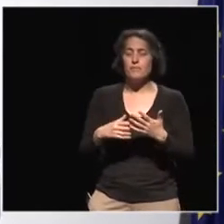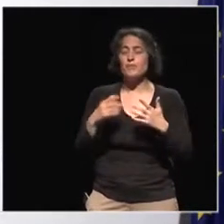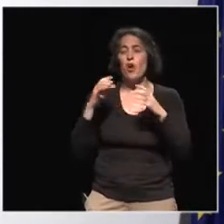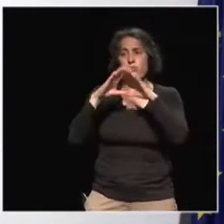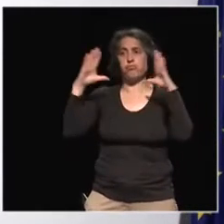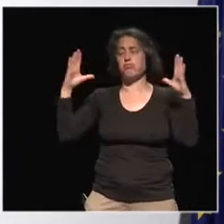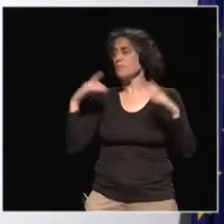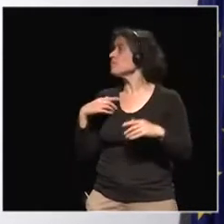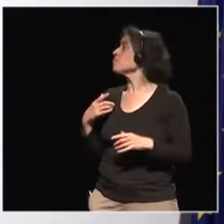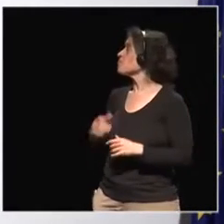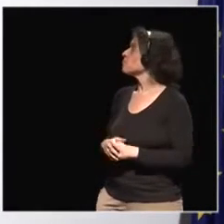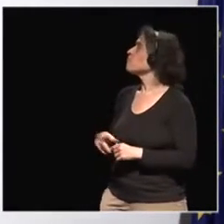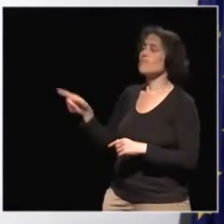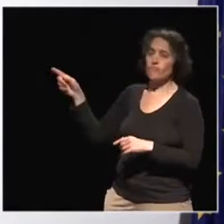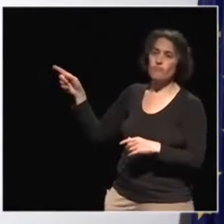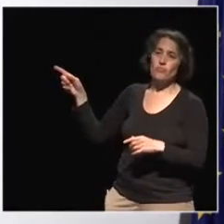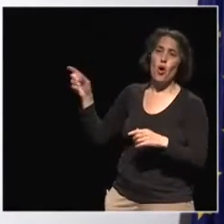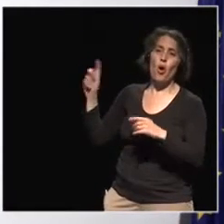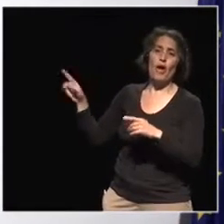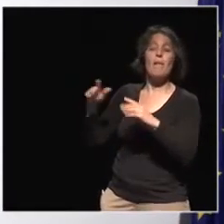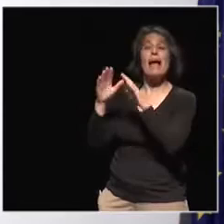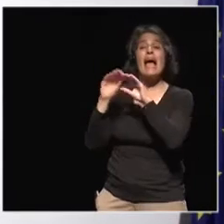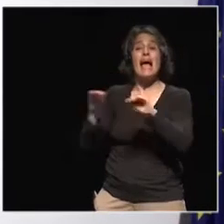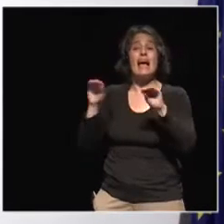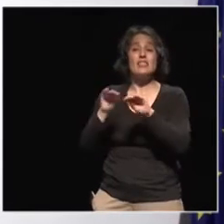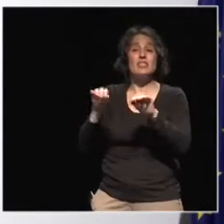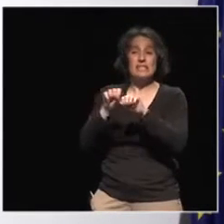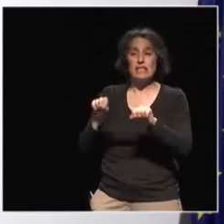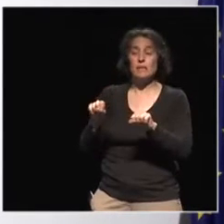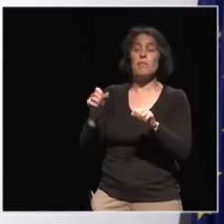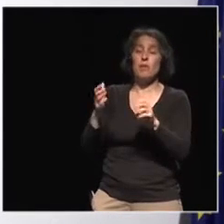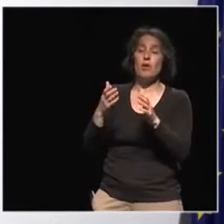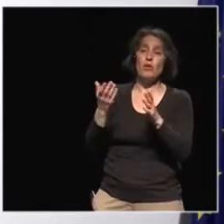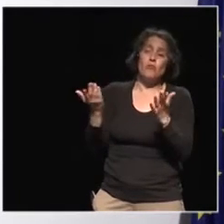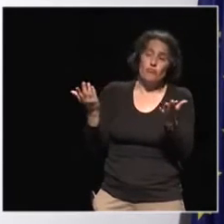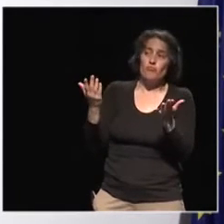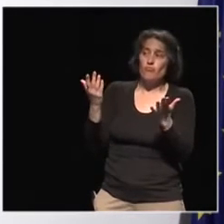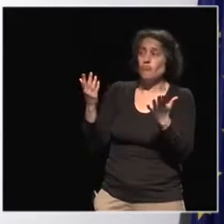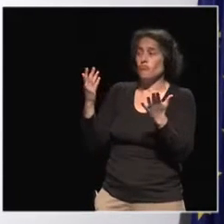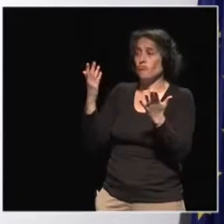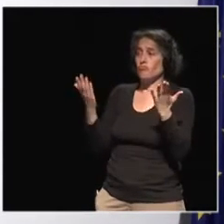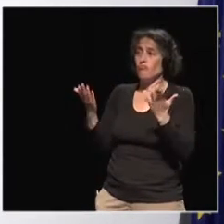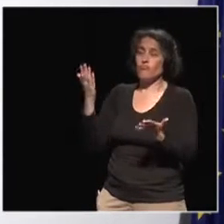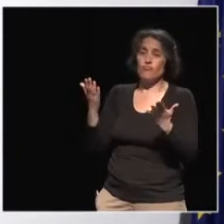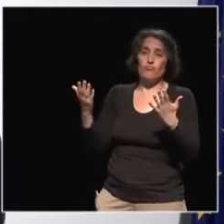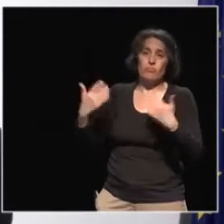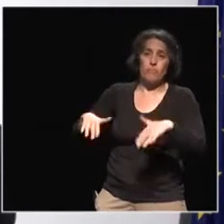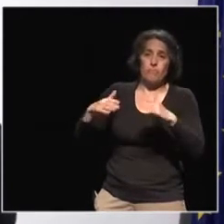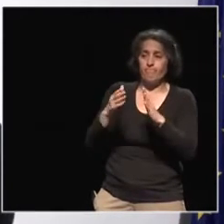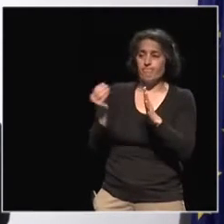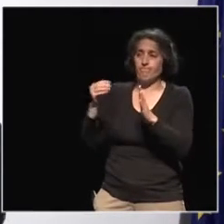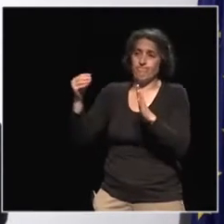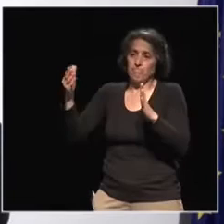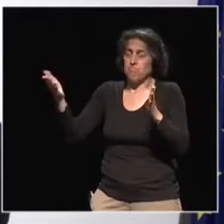practiced in educational systems. Helene, I think we have more questions coming in. So let's take another one. Exactly.